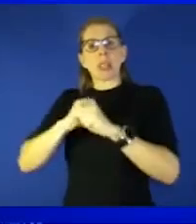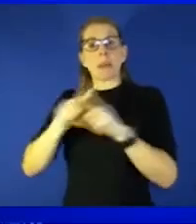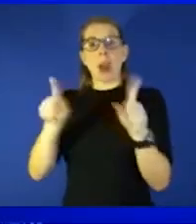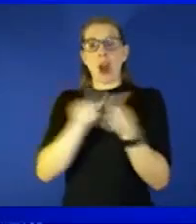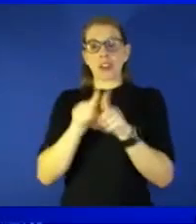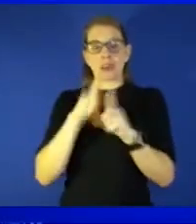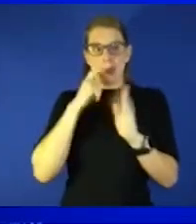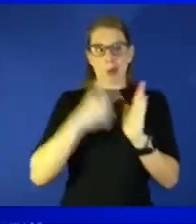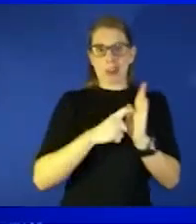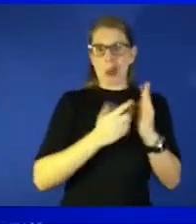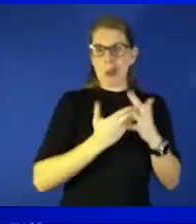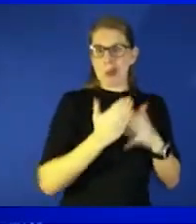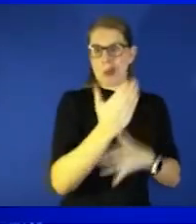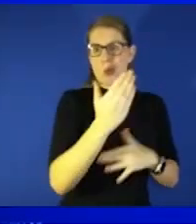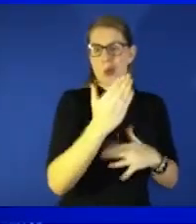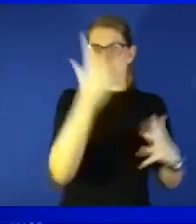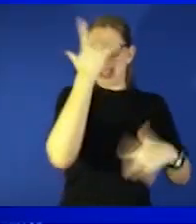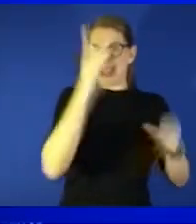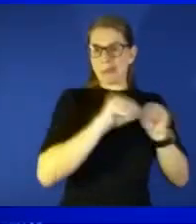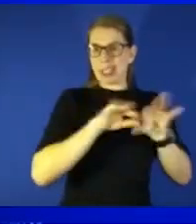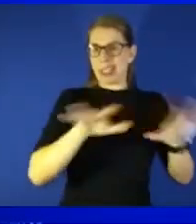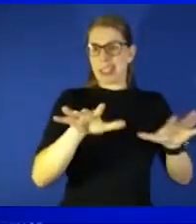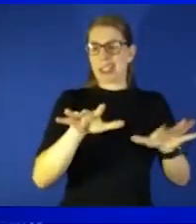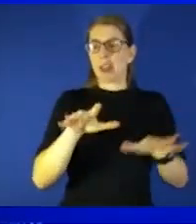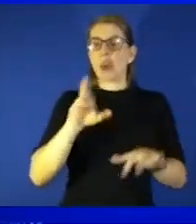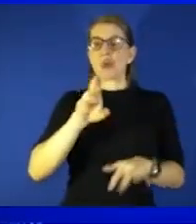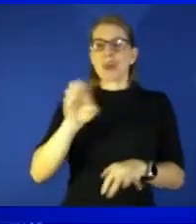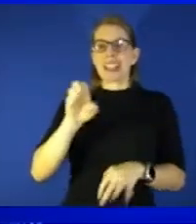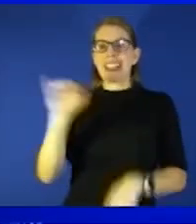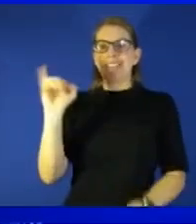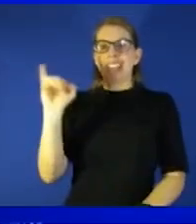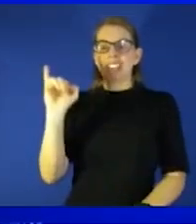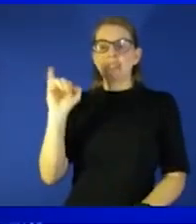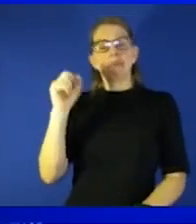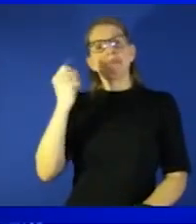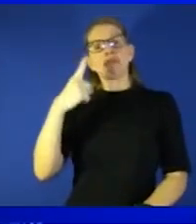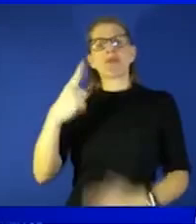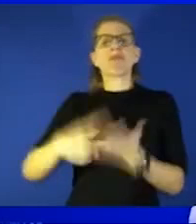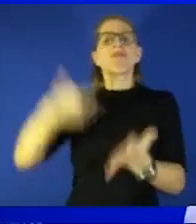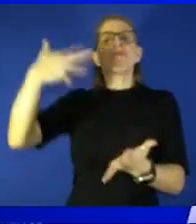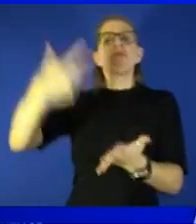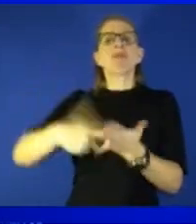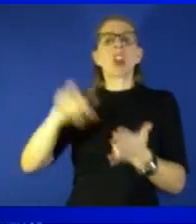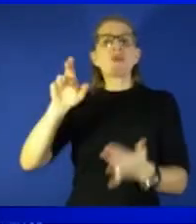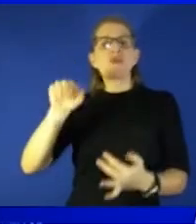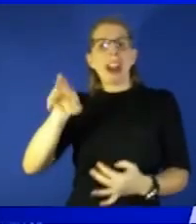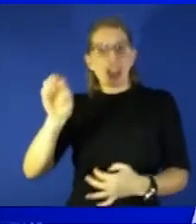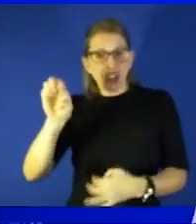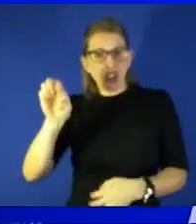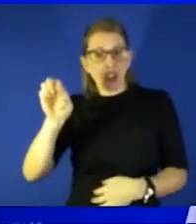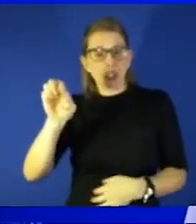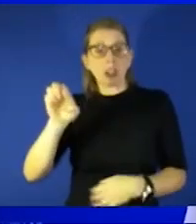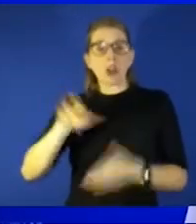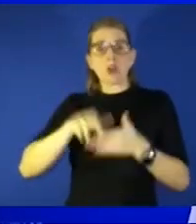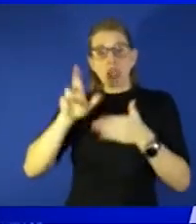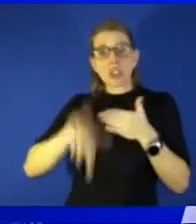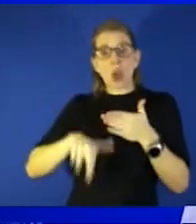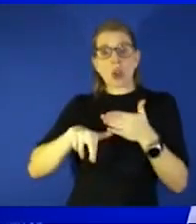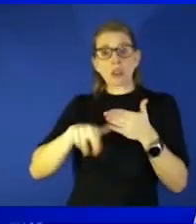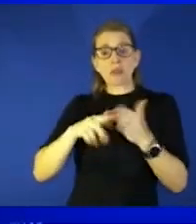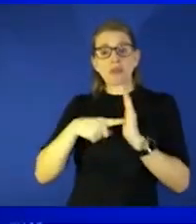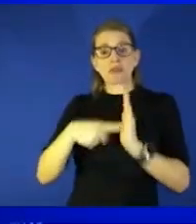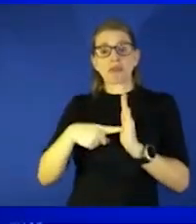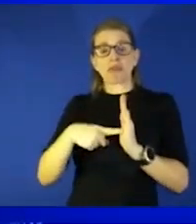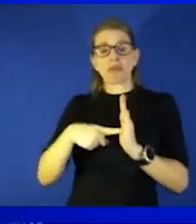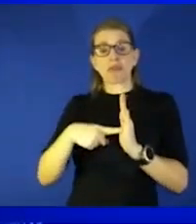the pandemic is that those reinfections even though are infrequent or rare the results continue to be heterogeneous